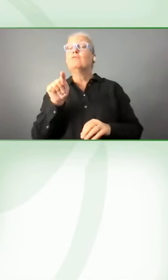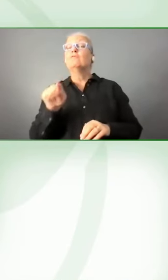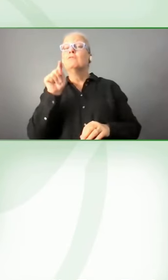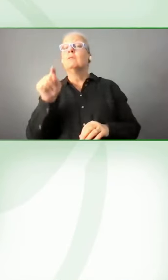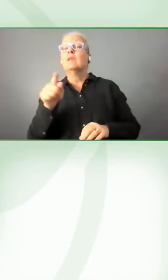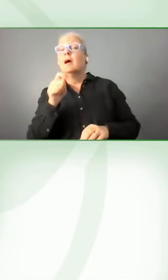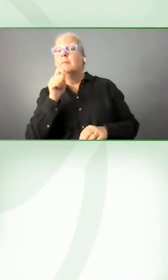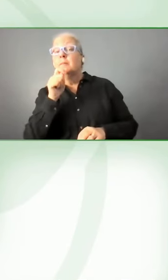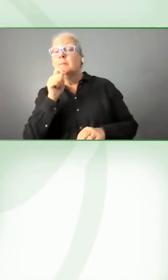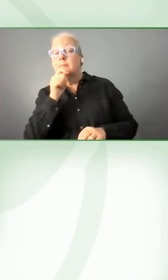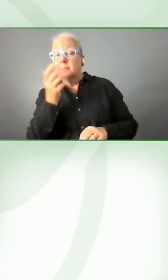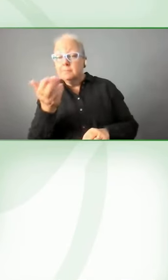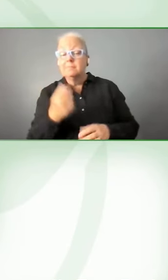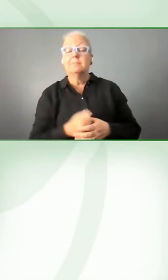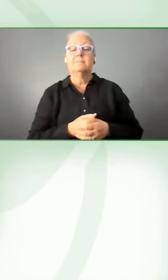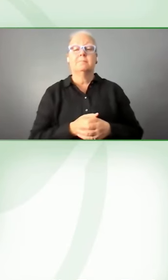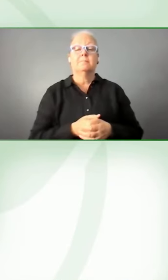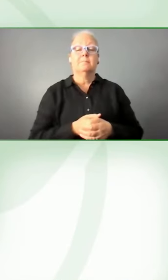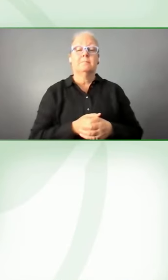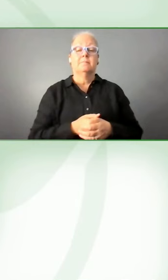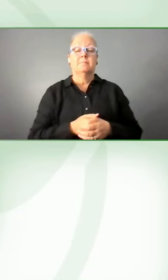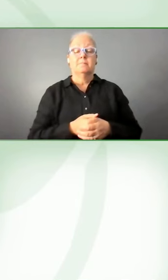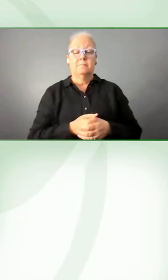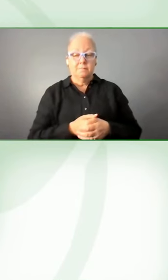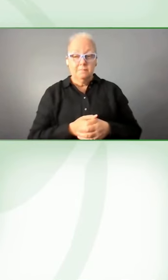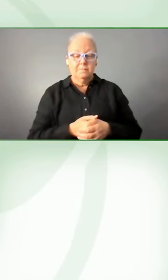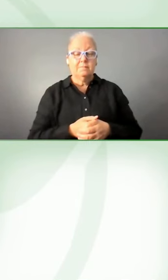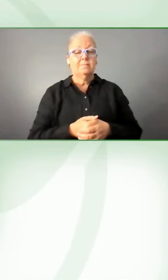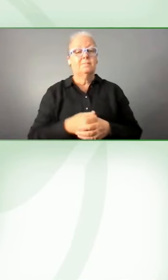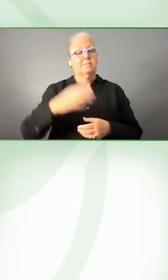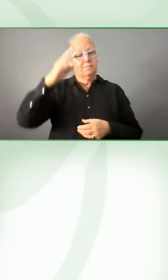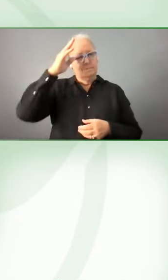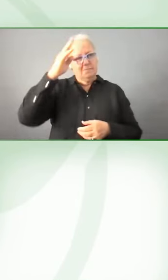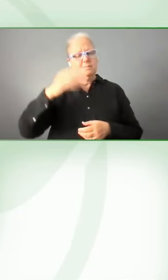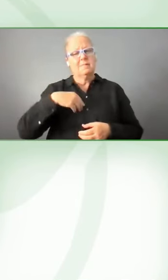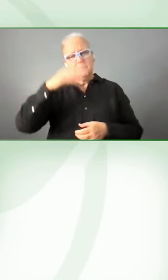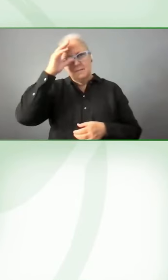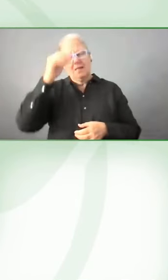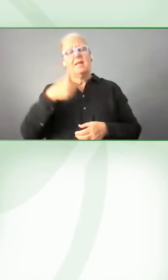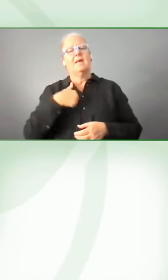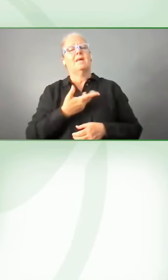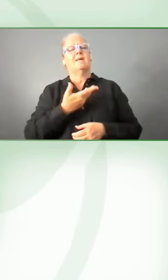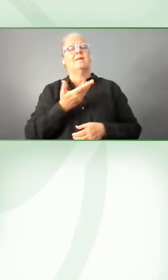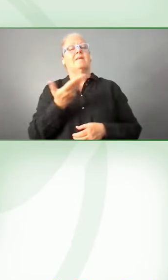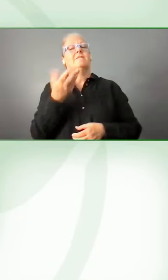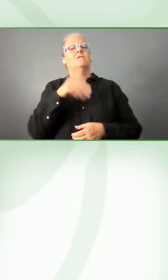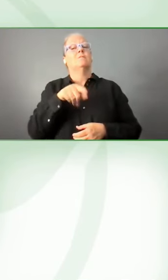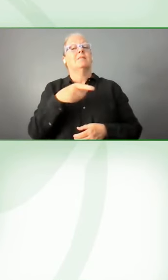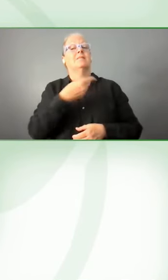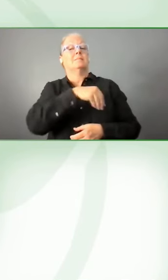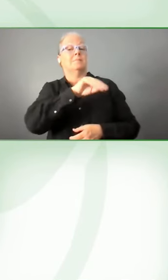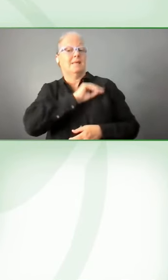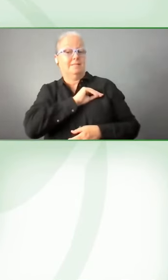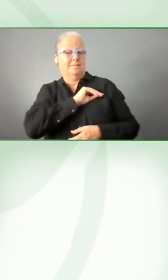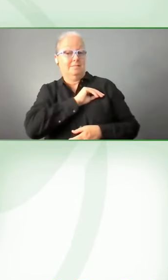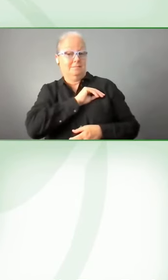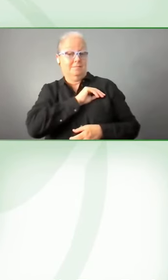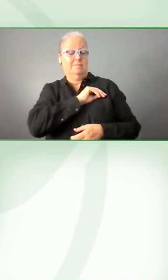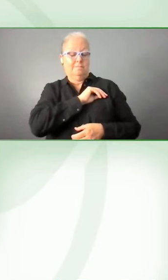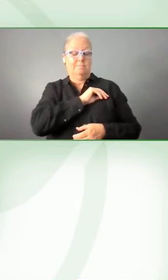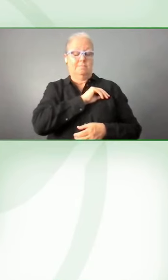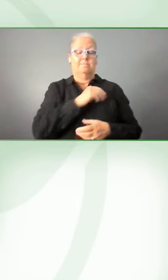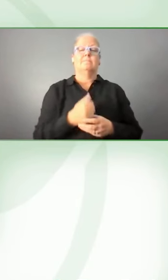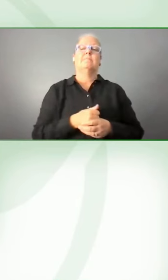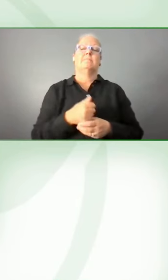your question. Yeah. I am Antonio Martínez Pujalto from Spain. Uh, in, I want to, uh, uh,